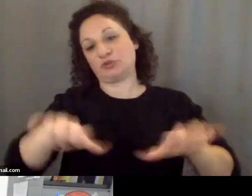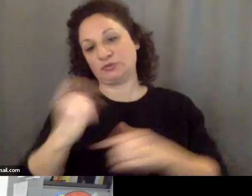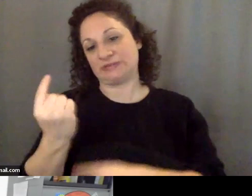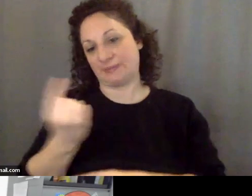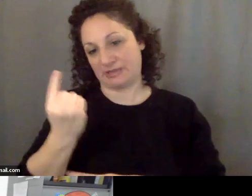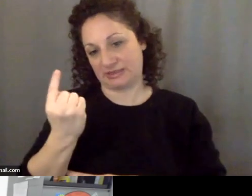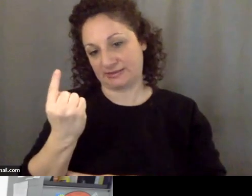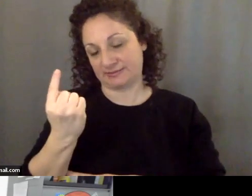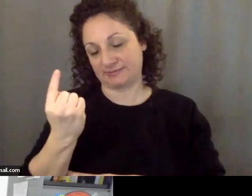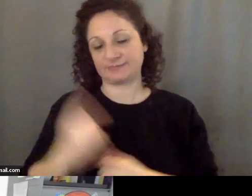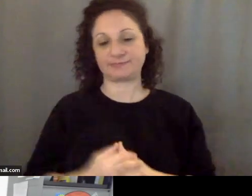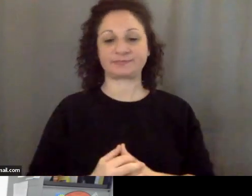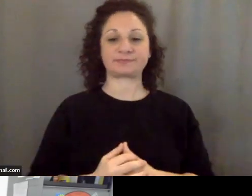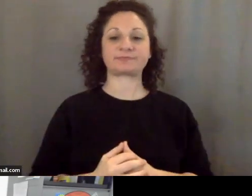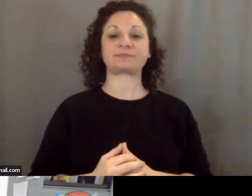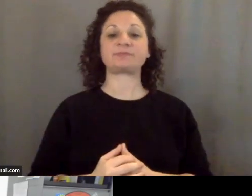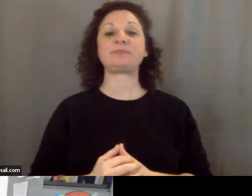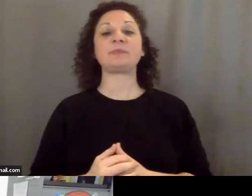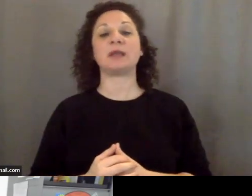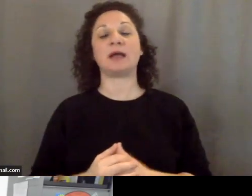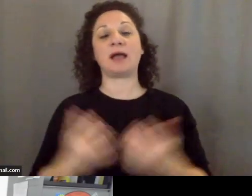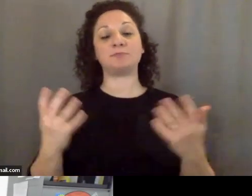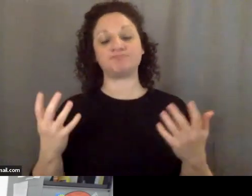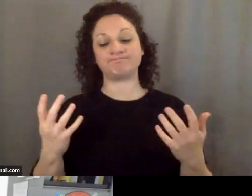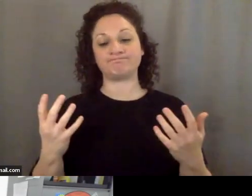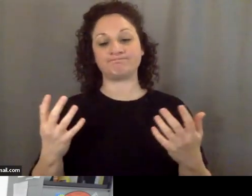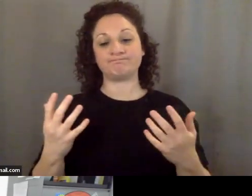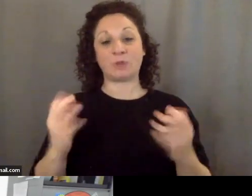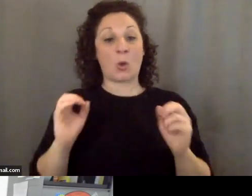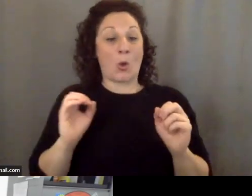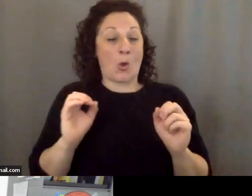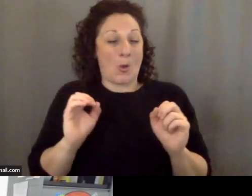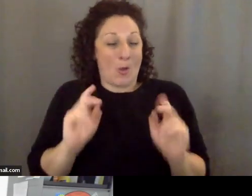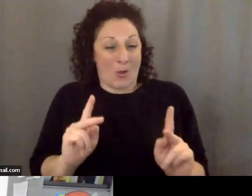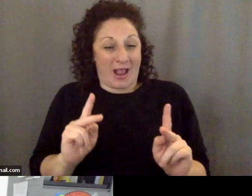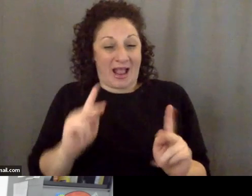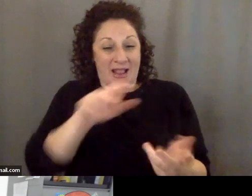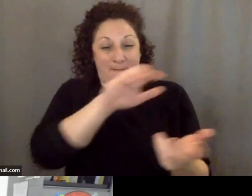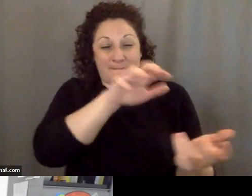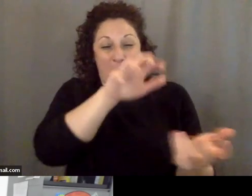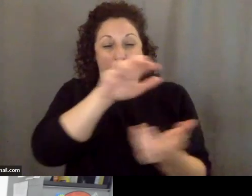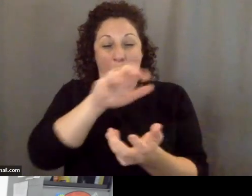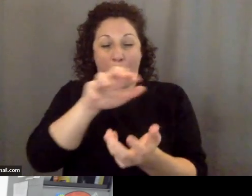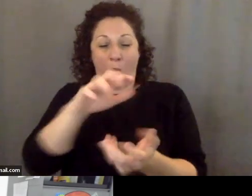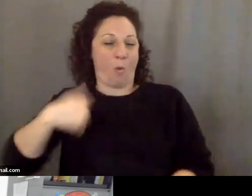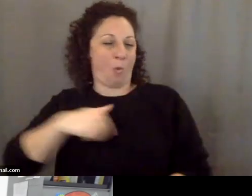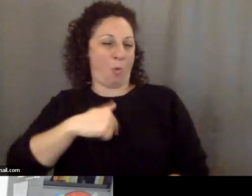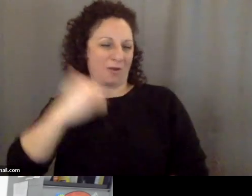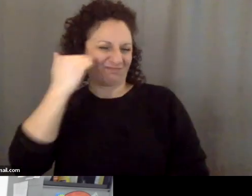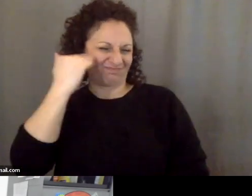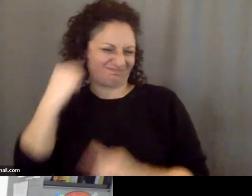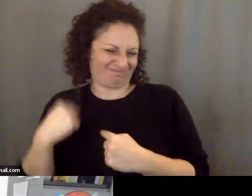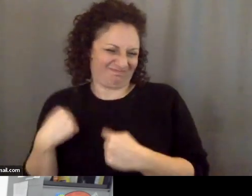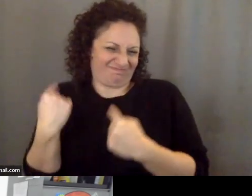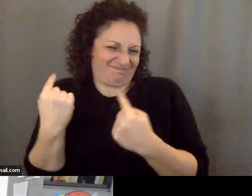then they say, okay, we've actually known about this, these balloons for quite some time. And so, the